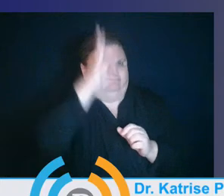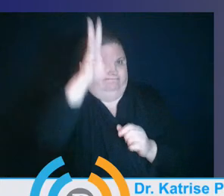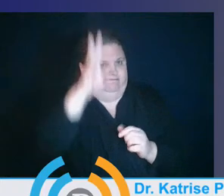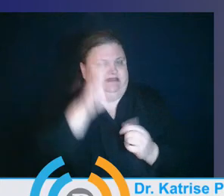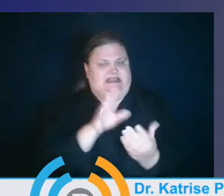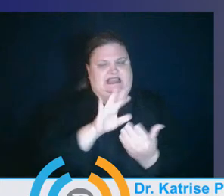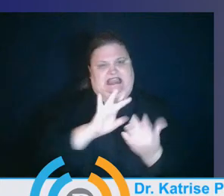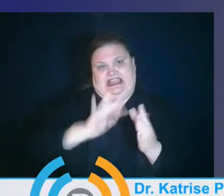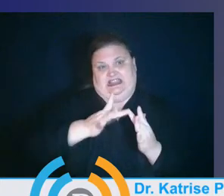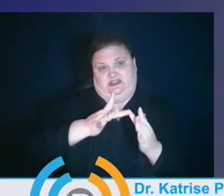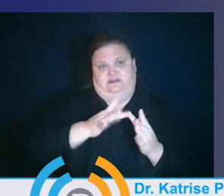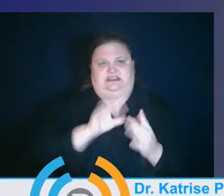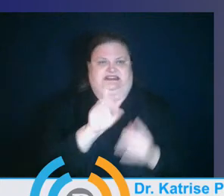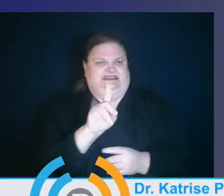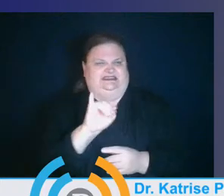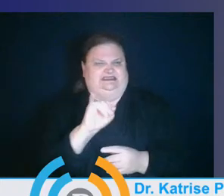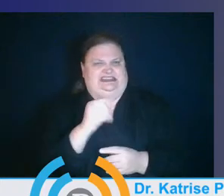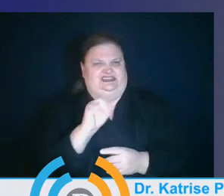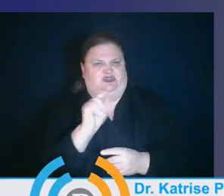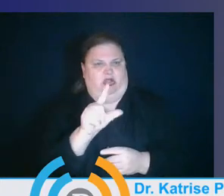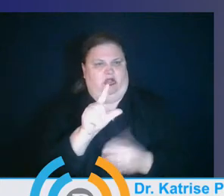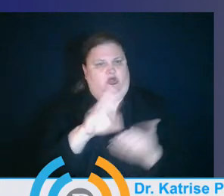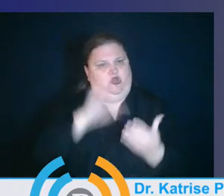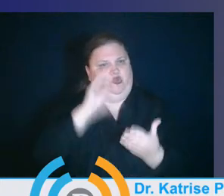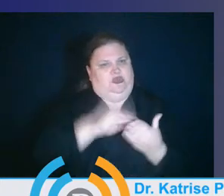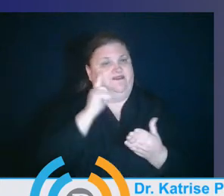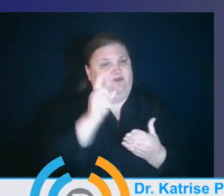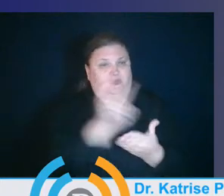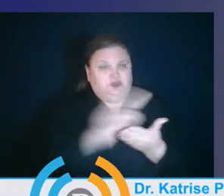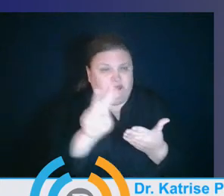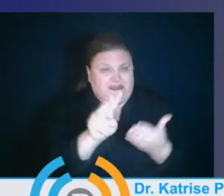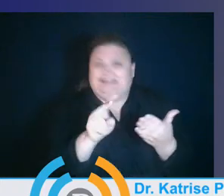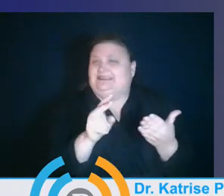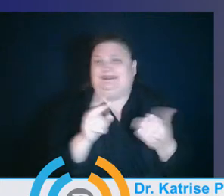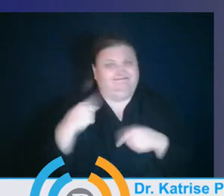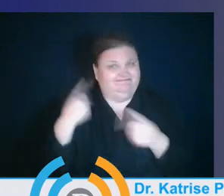than two weeks. We had a plan for three years. We did it in less than two weeks.